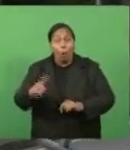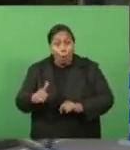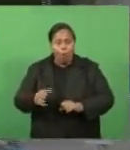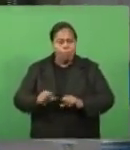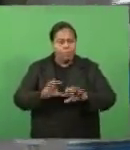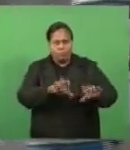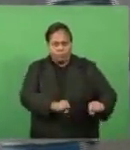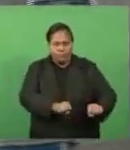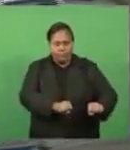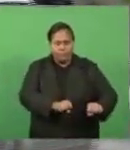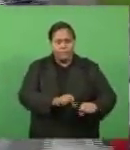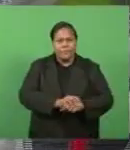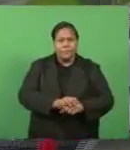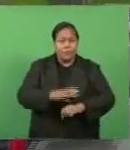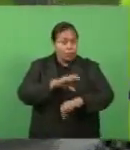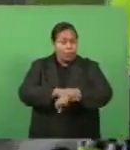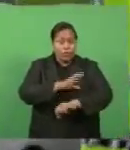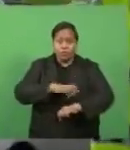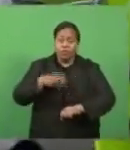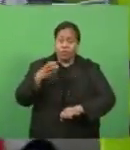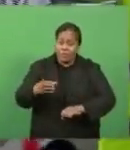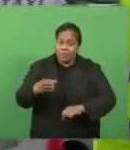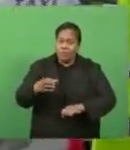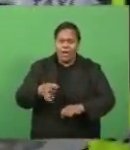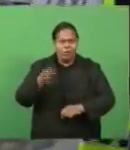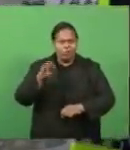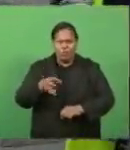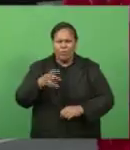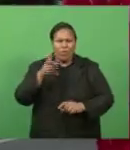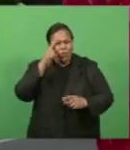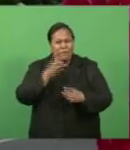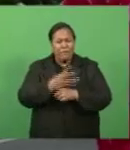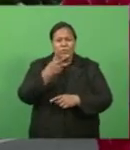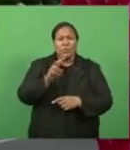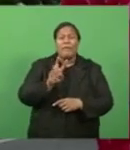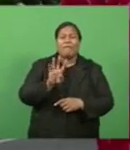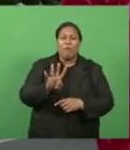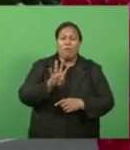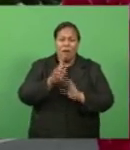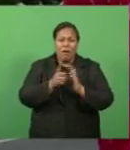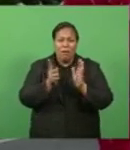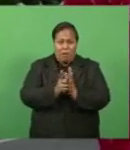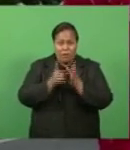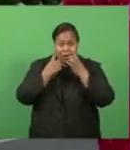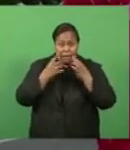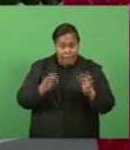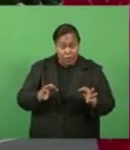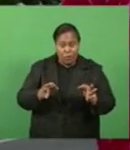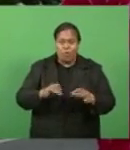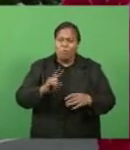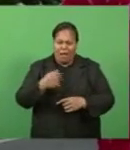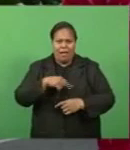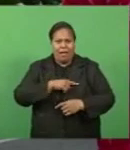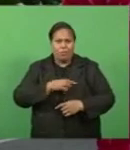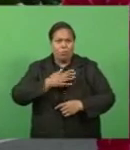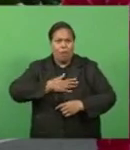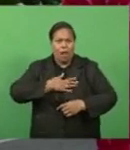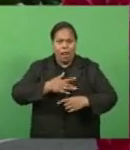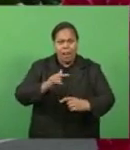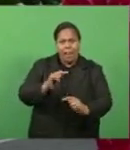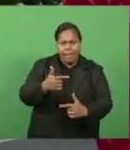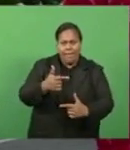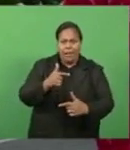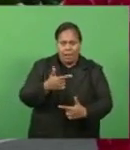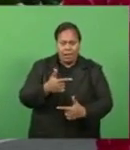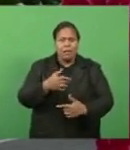The police commissioner says strict measures should not be confused for a 24-hour curfew, but they are trying to limit movement of those who still